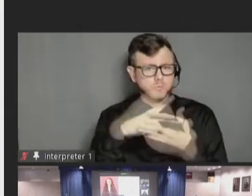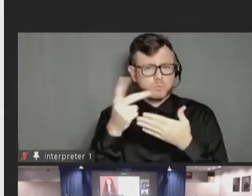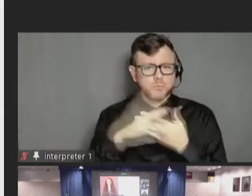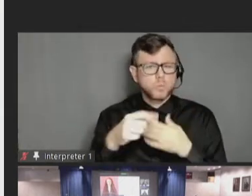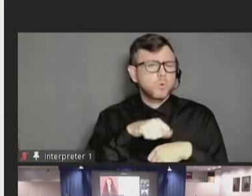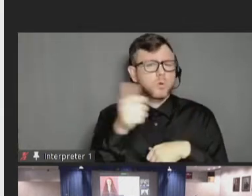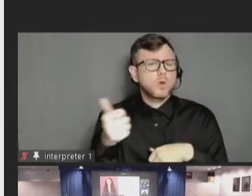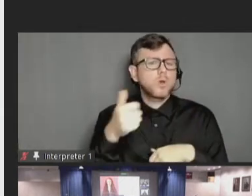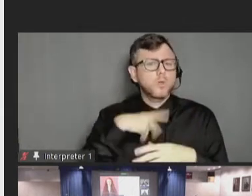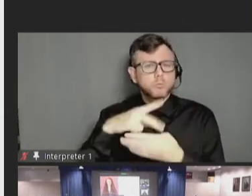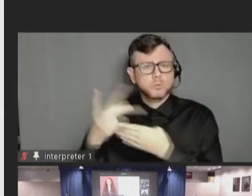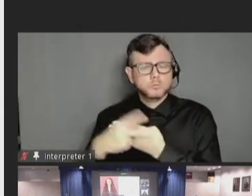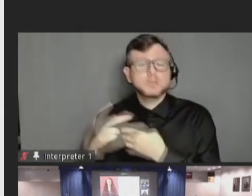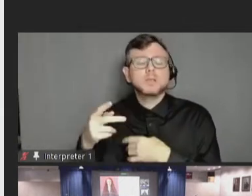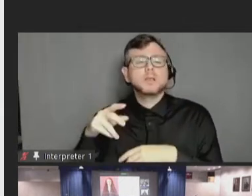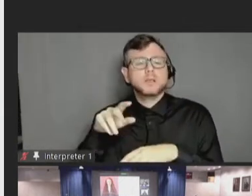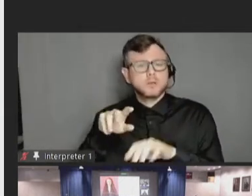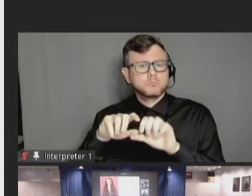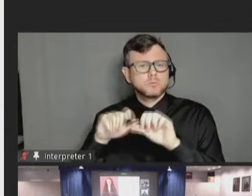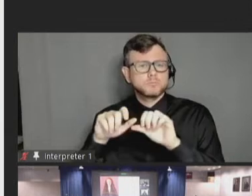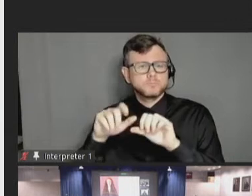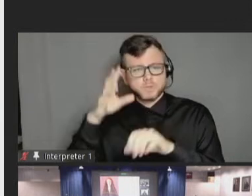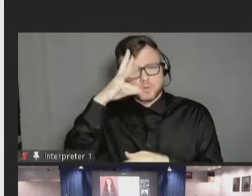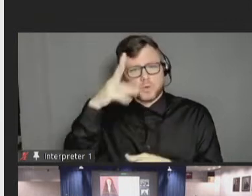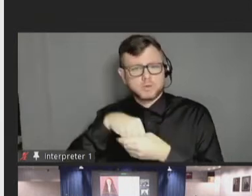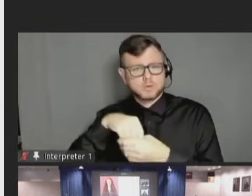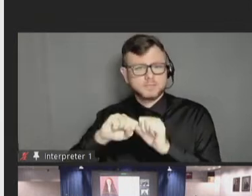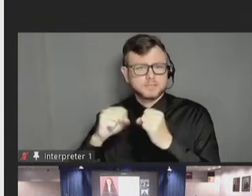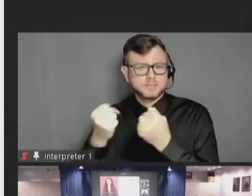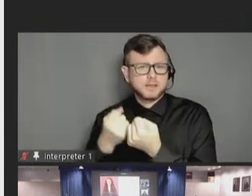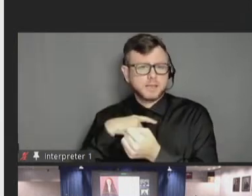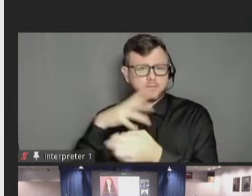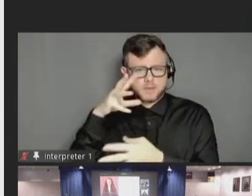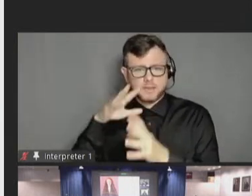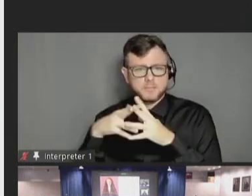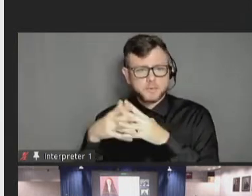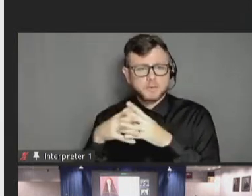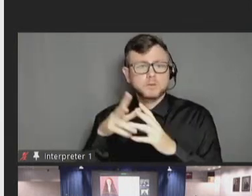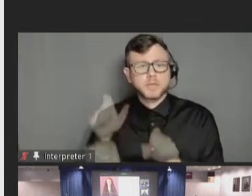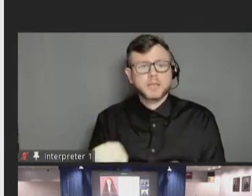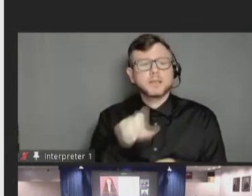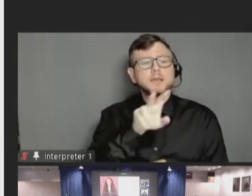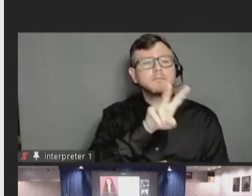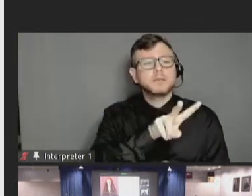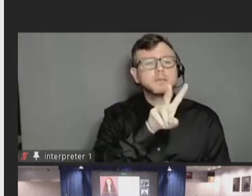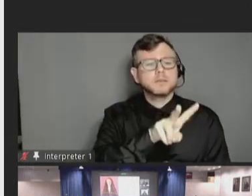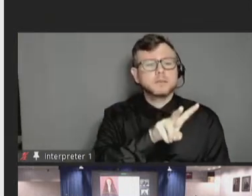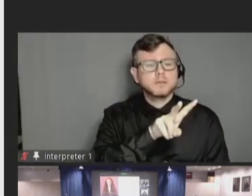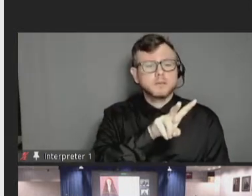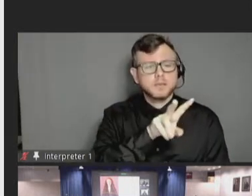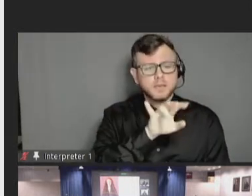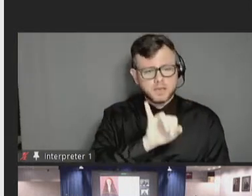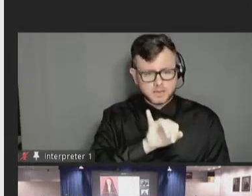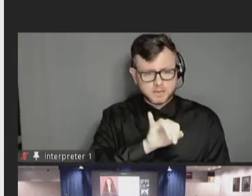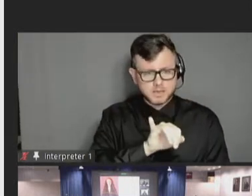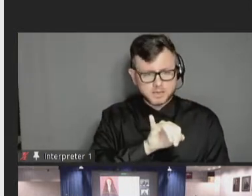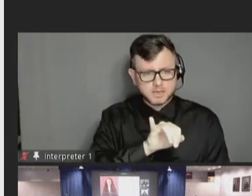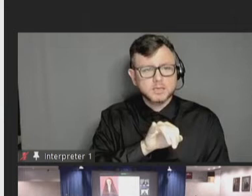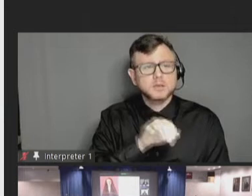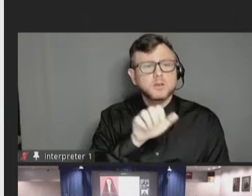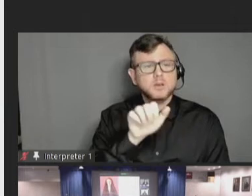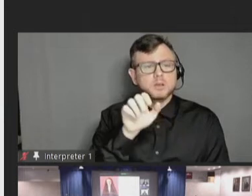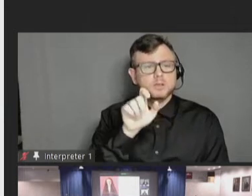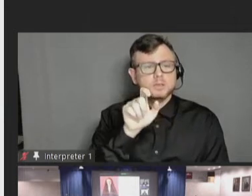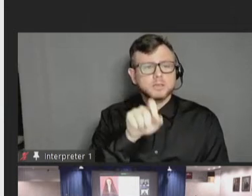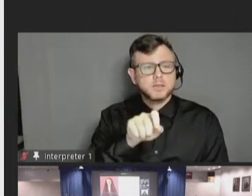of Autism Society of America, please reach out to us at vei at autism-society